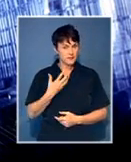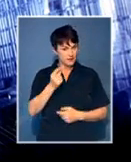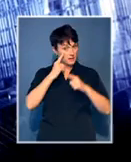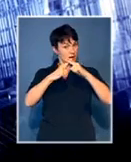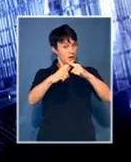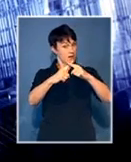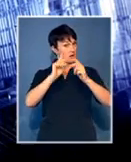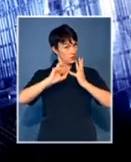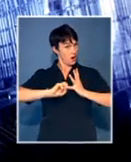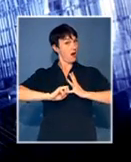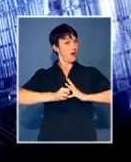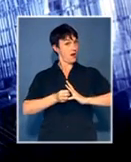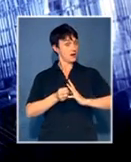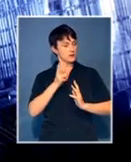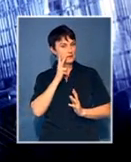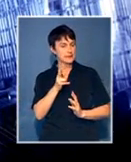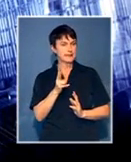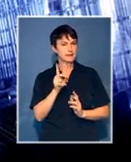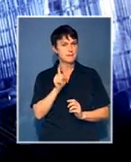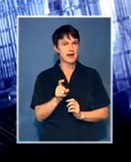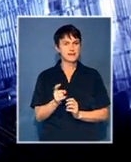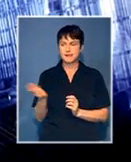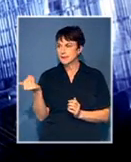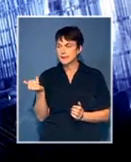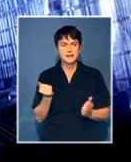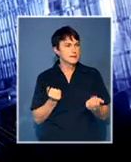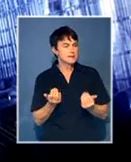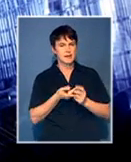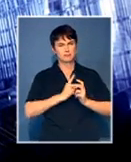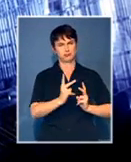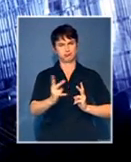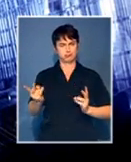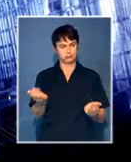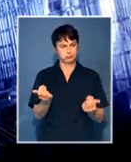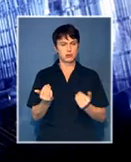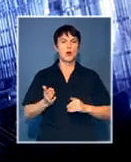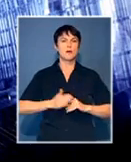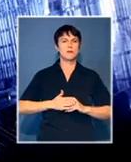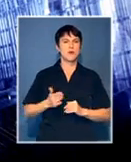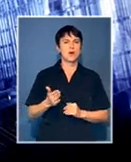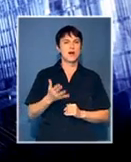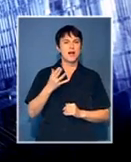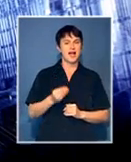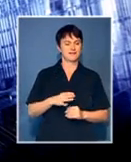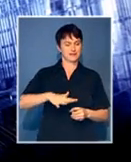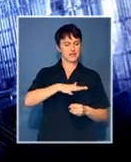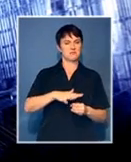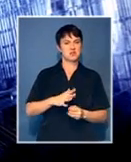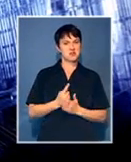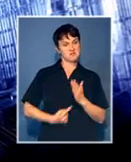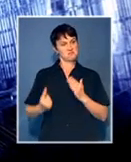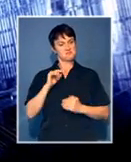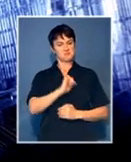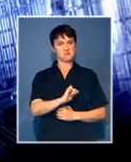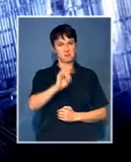to see how we can improve and increase on the diversity and improve the minorities in our campuses, in which case,